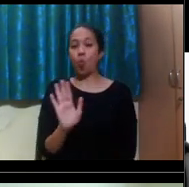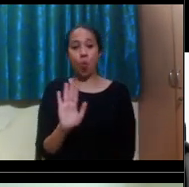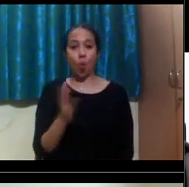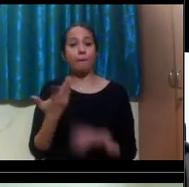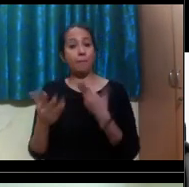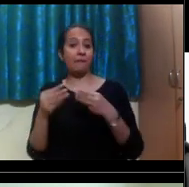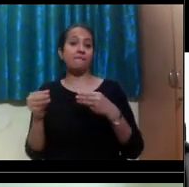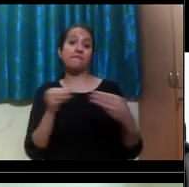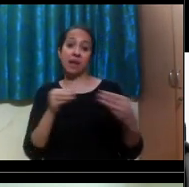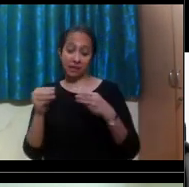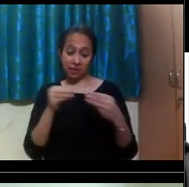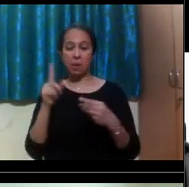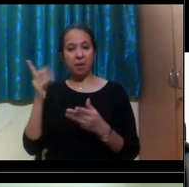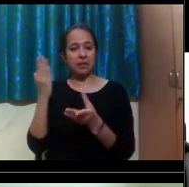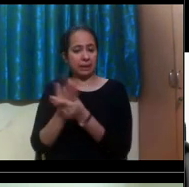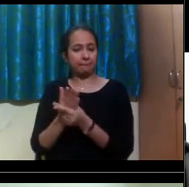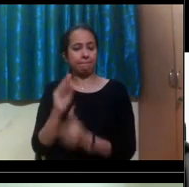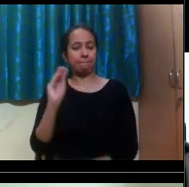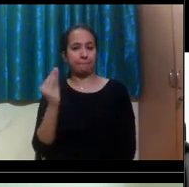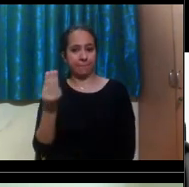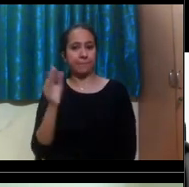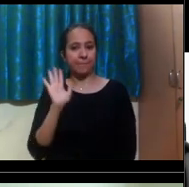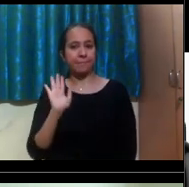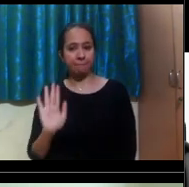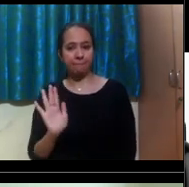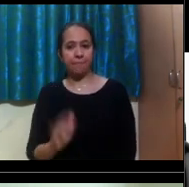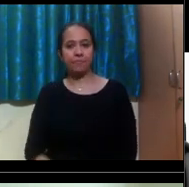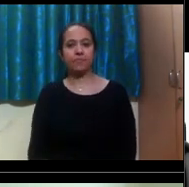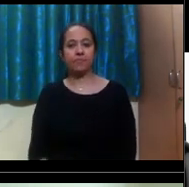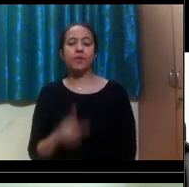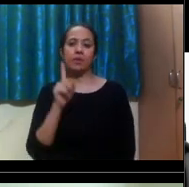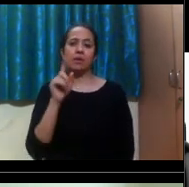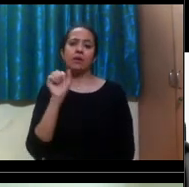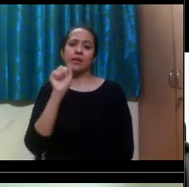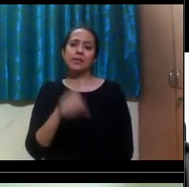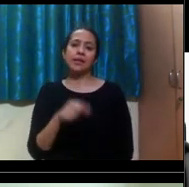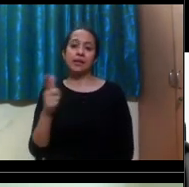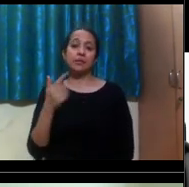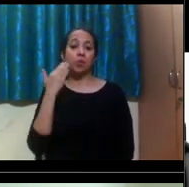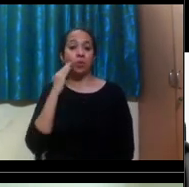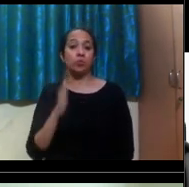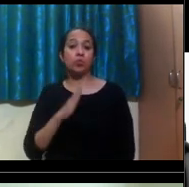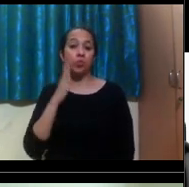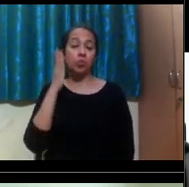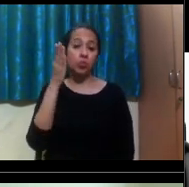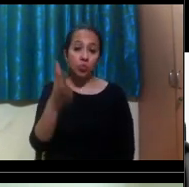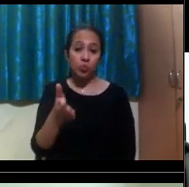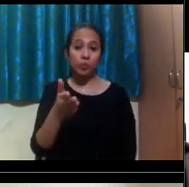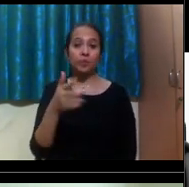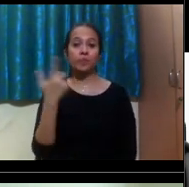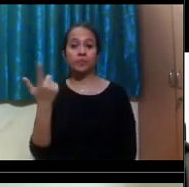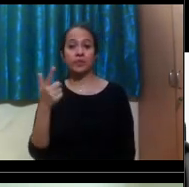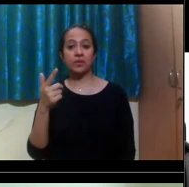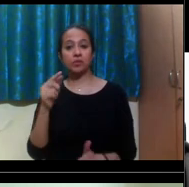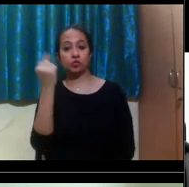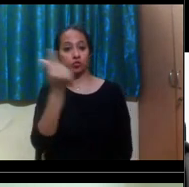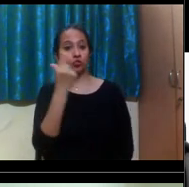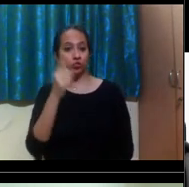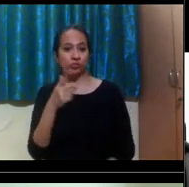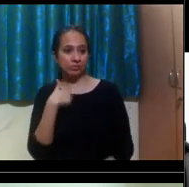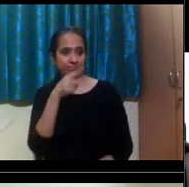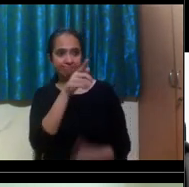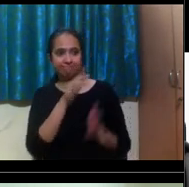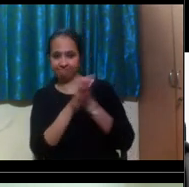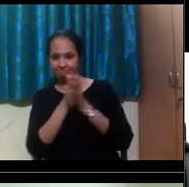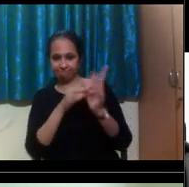bring it if you have it. So, um, one thing you can do is when you go to, if you've found a program in a university that you would like to go to,